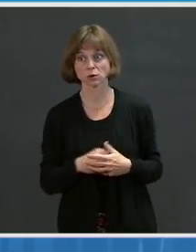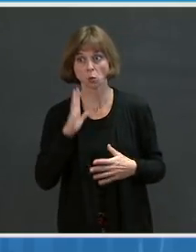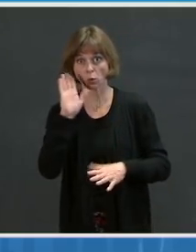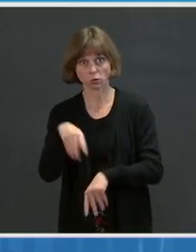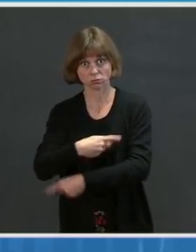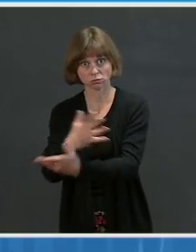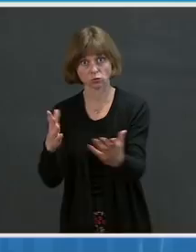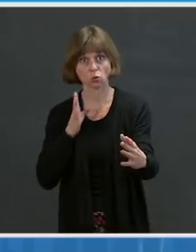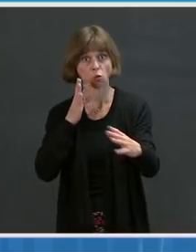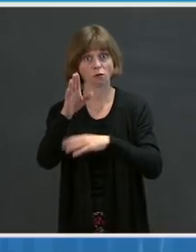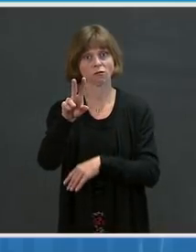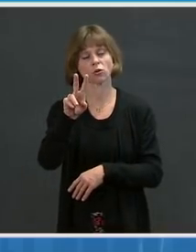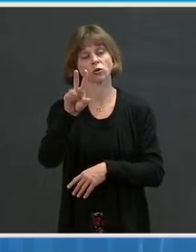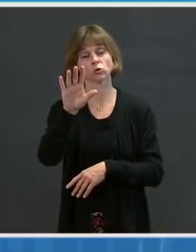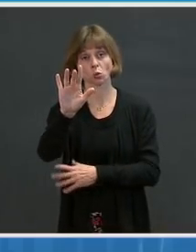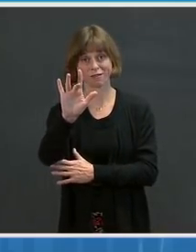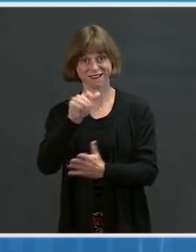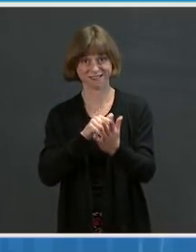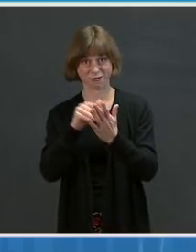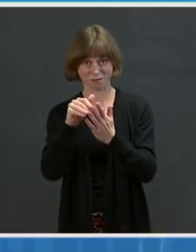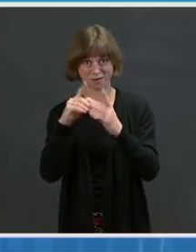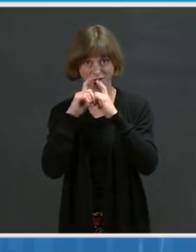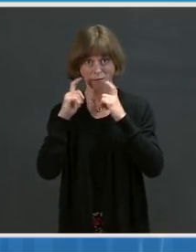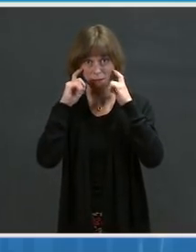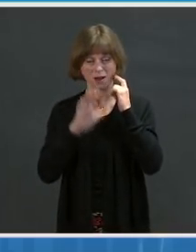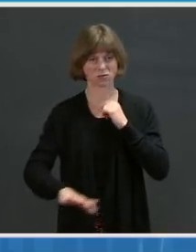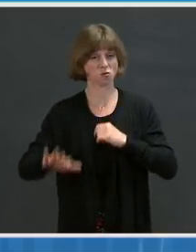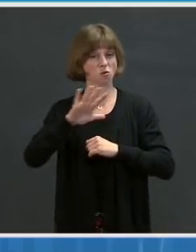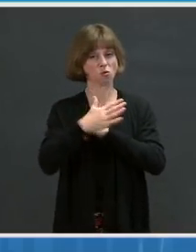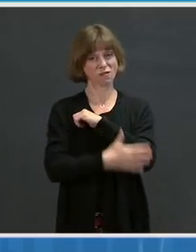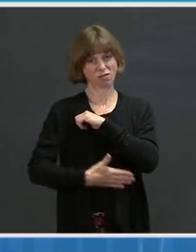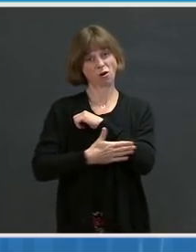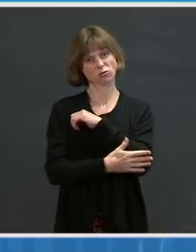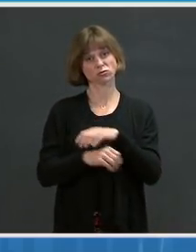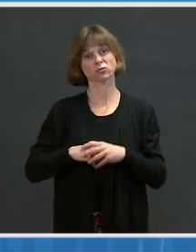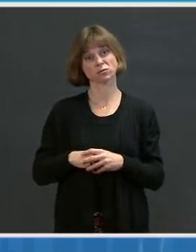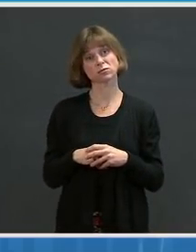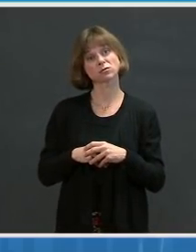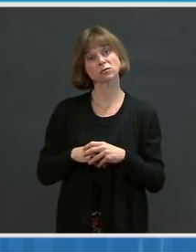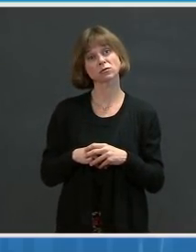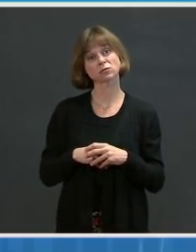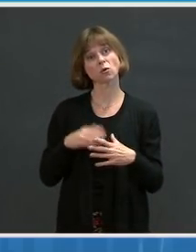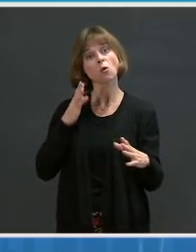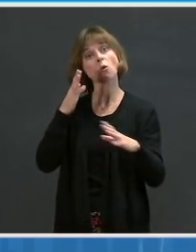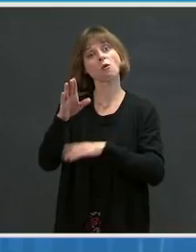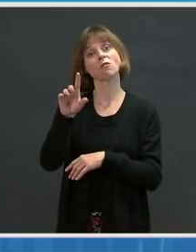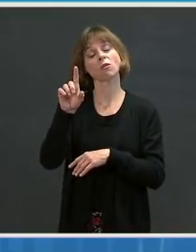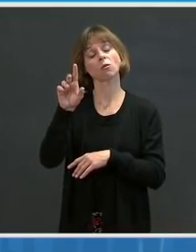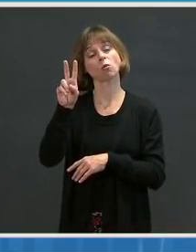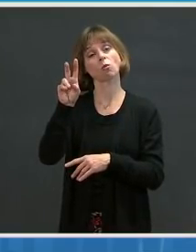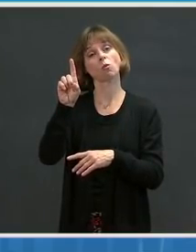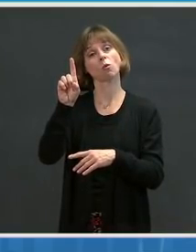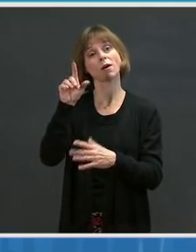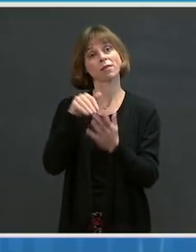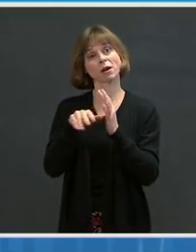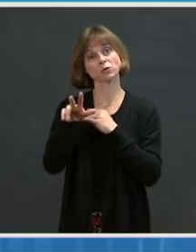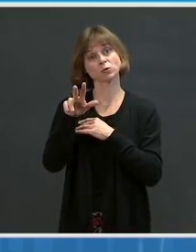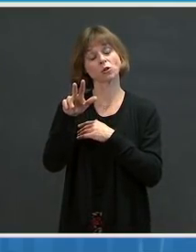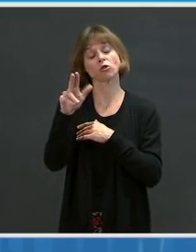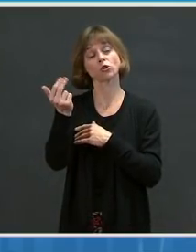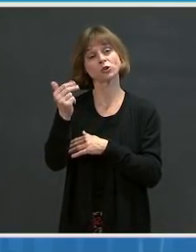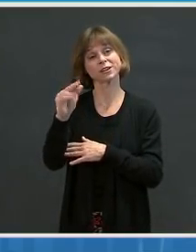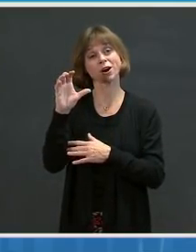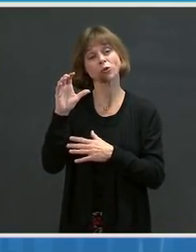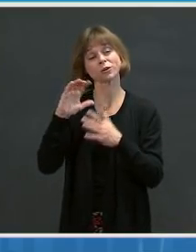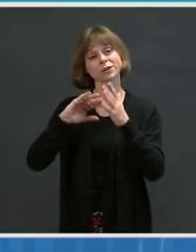masks across the country. These masks will be available at more than 1,300 community health centers and at 60,000